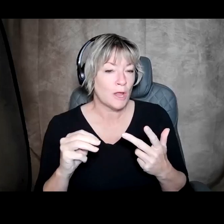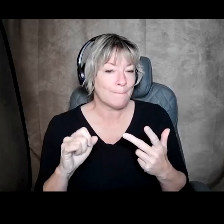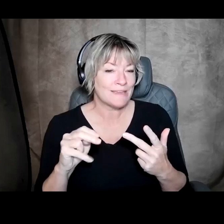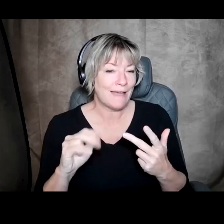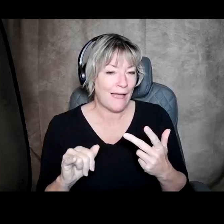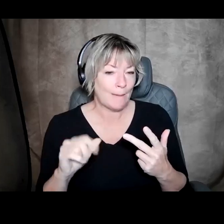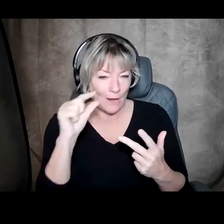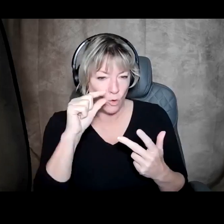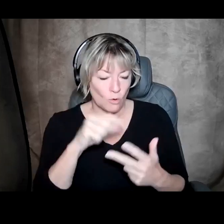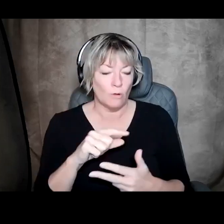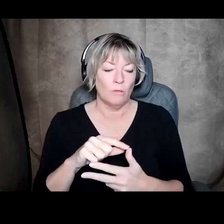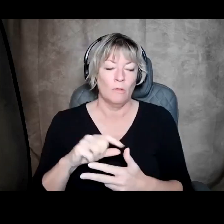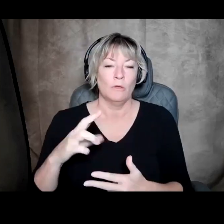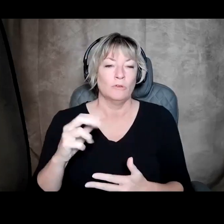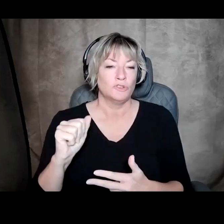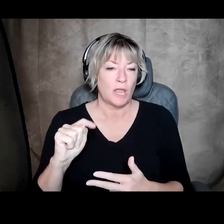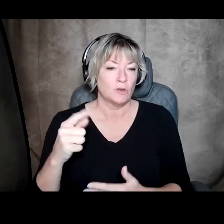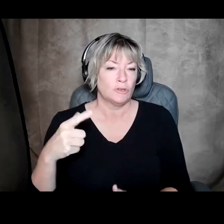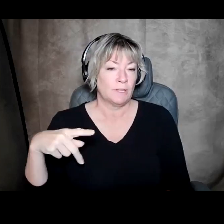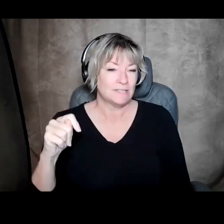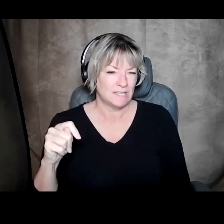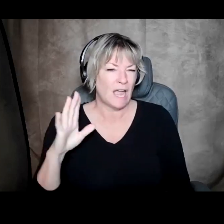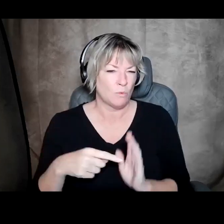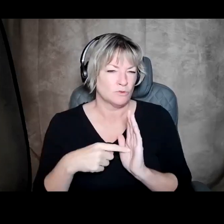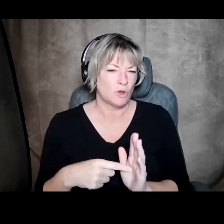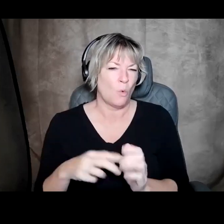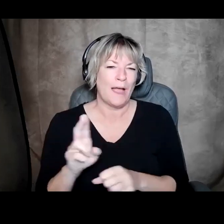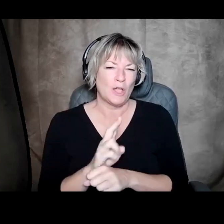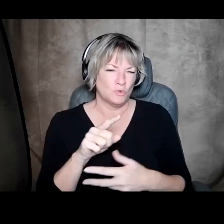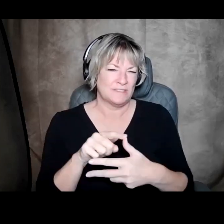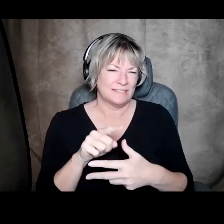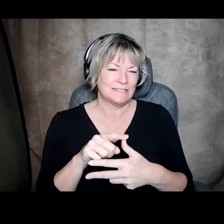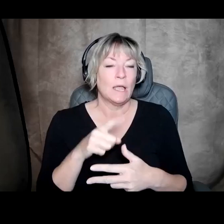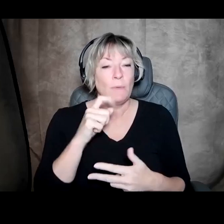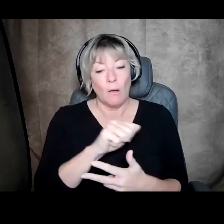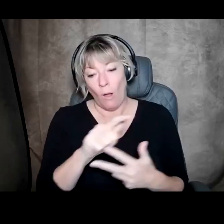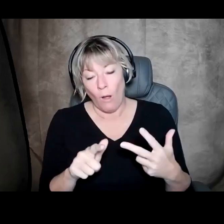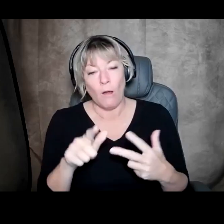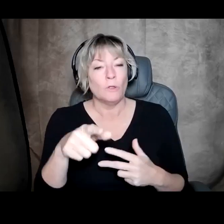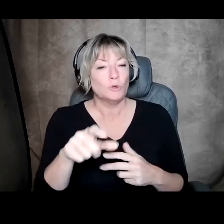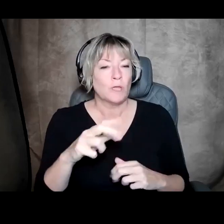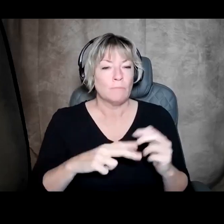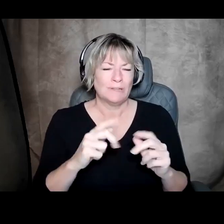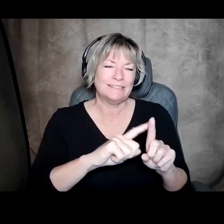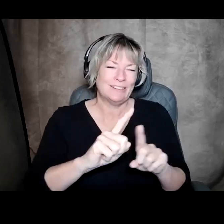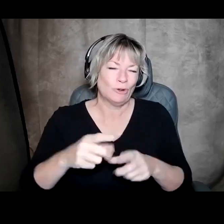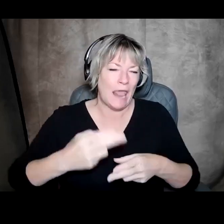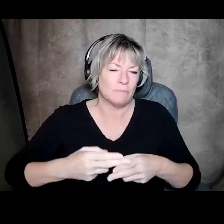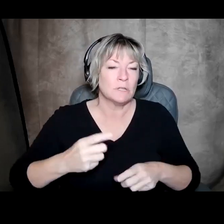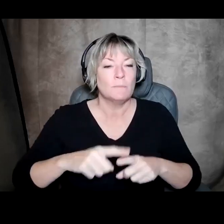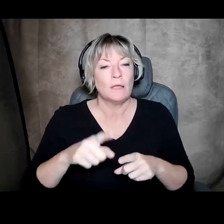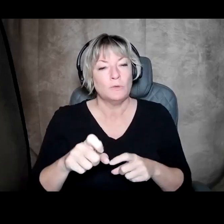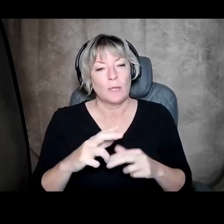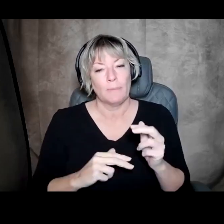And ChatGPT is what I'll be demonstrating what I use primarily because in all of these you can build out, they all have different names for them, but you can build